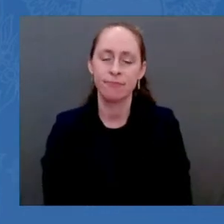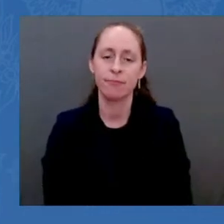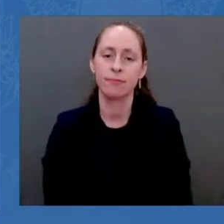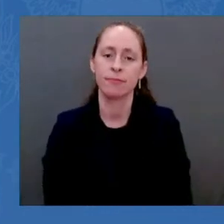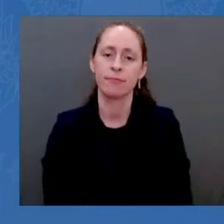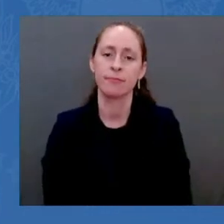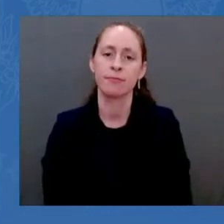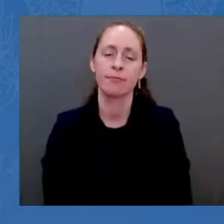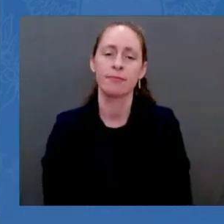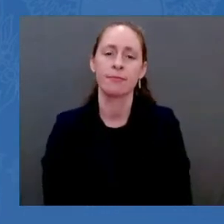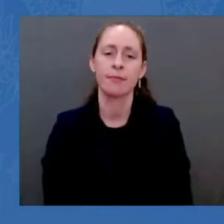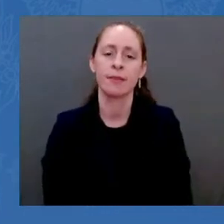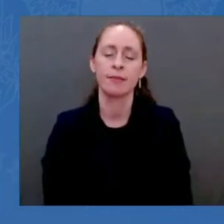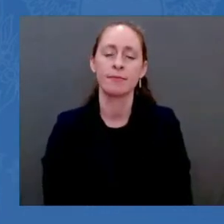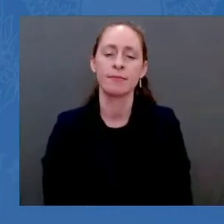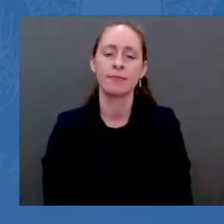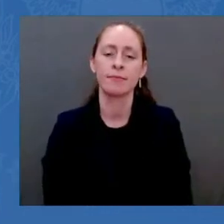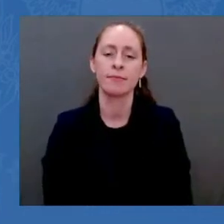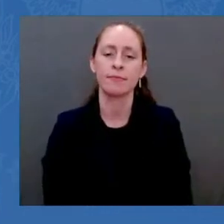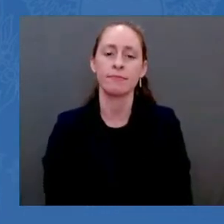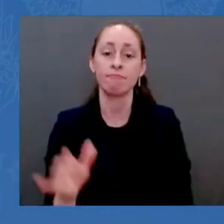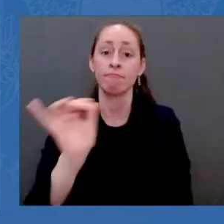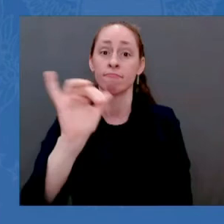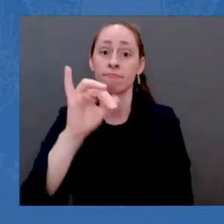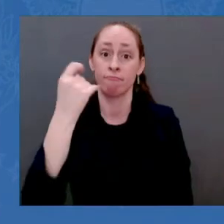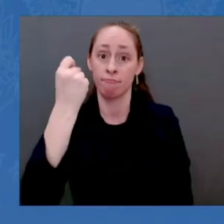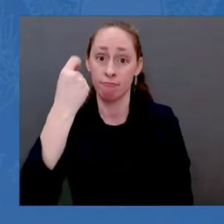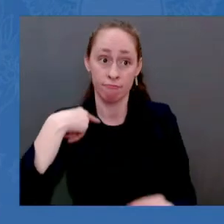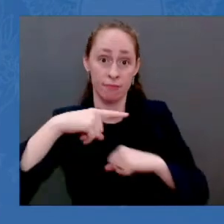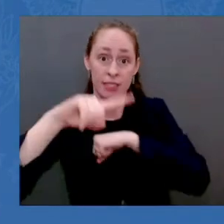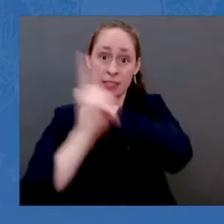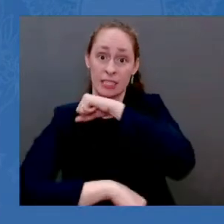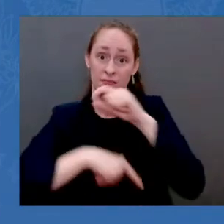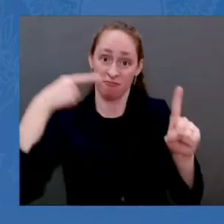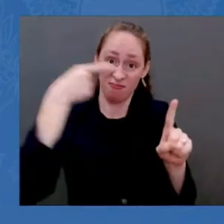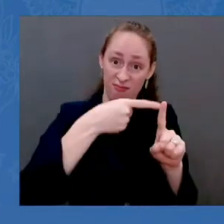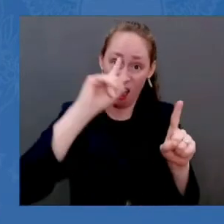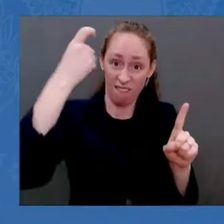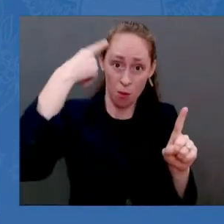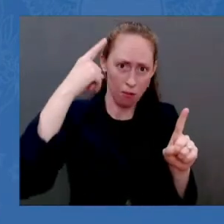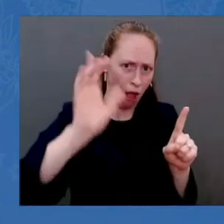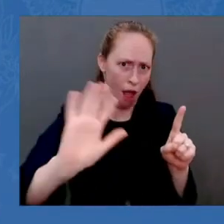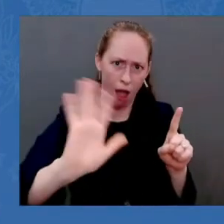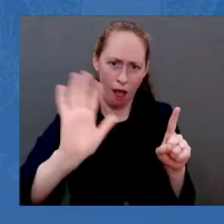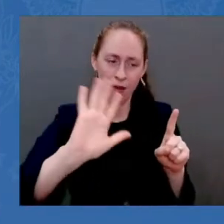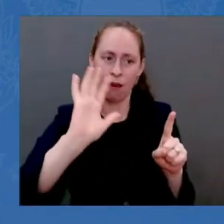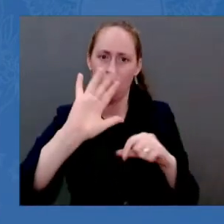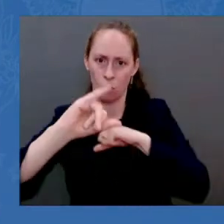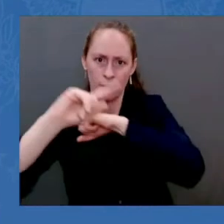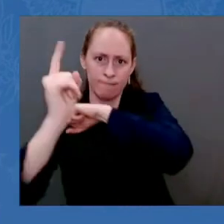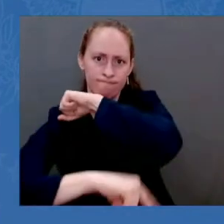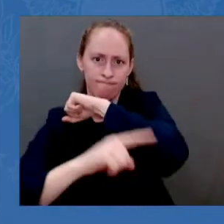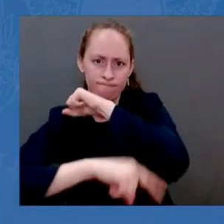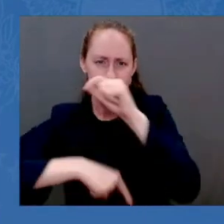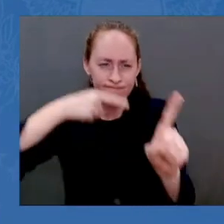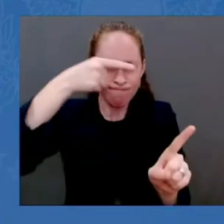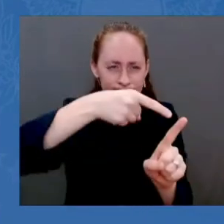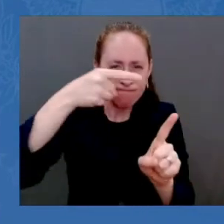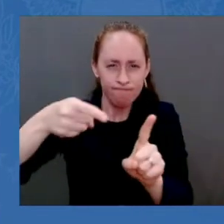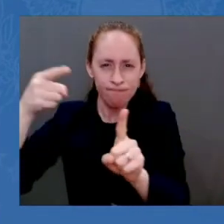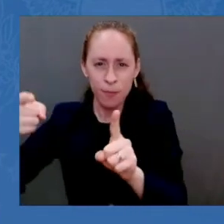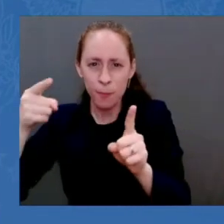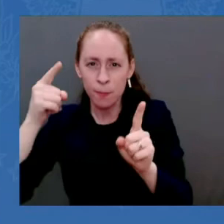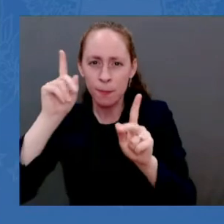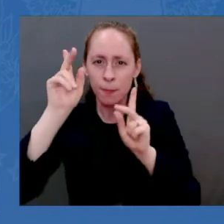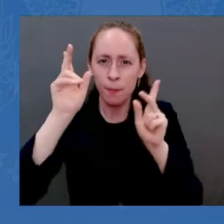and their family members. They share in the corrupt gains of the Kremlin policies and should share in the pain as well. And because